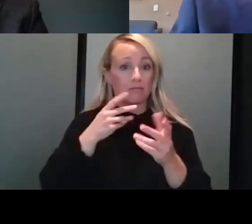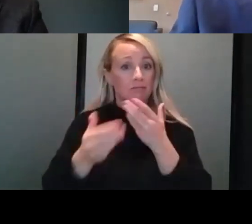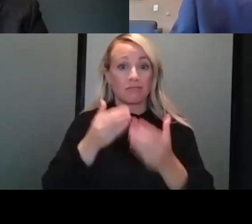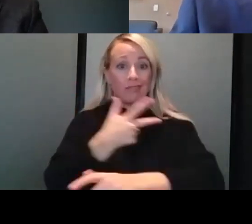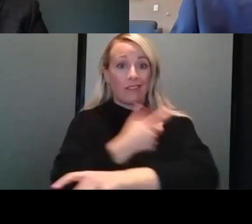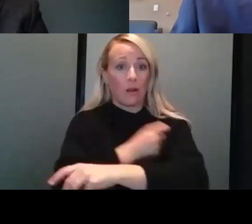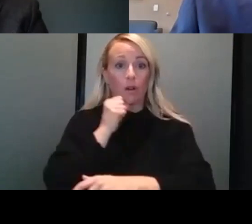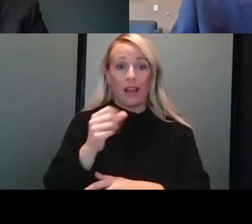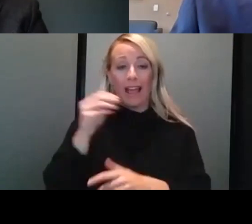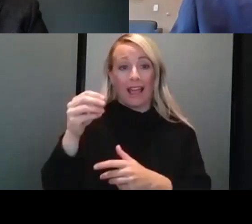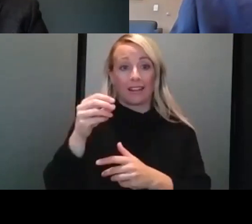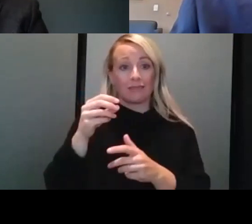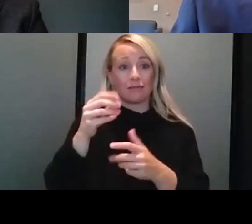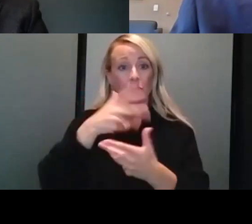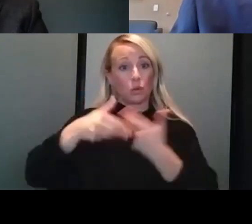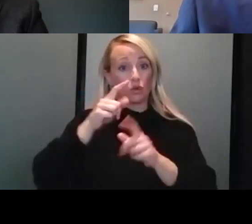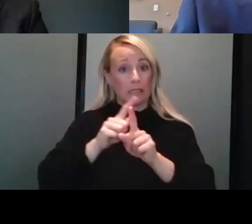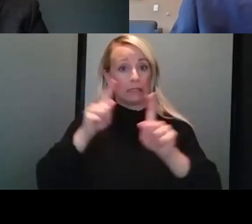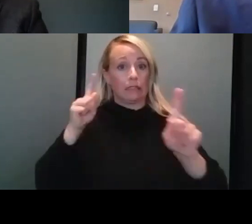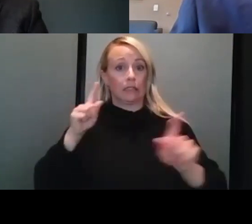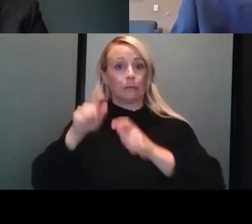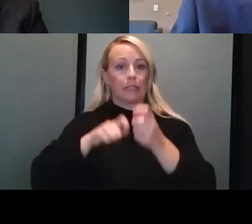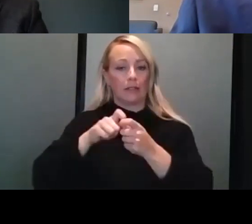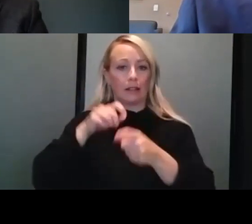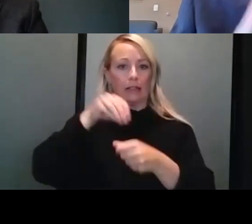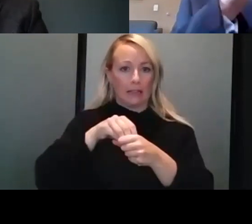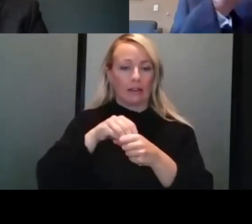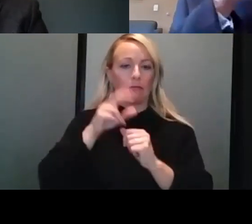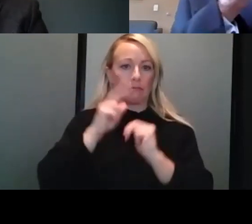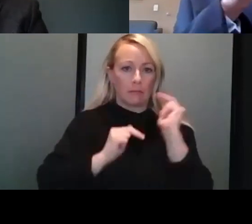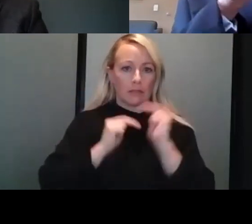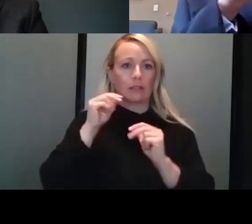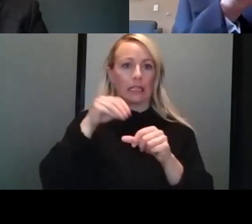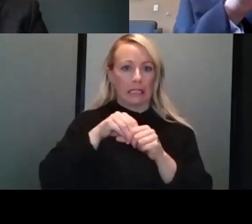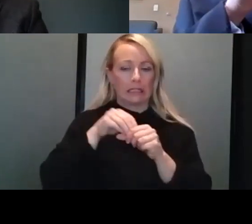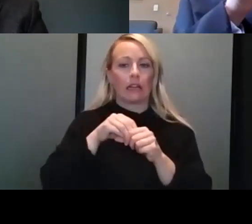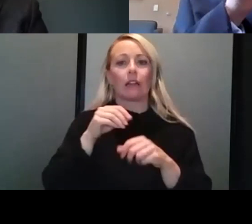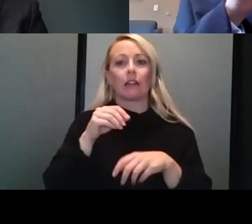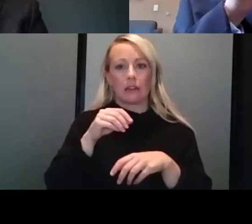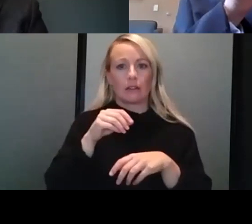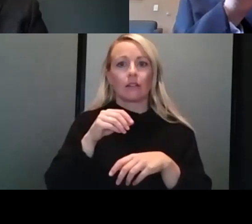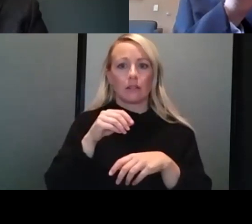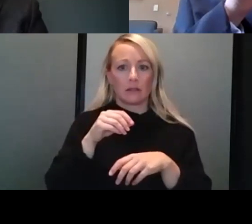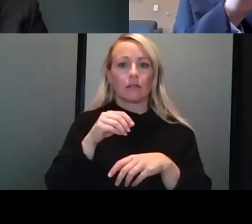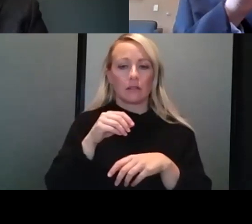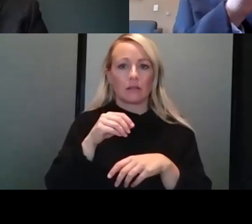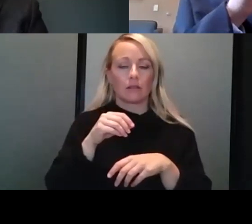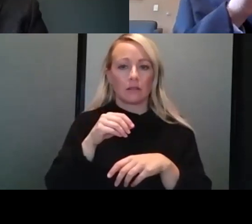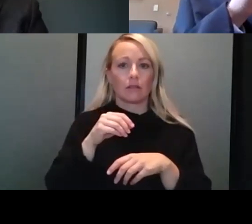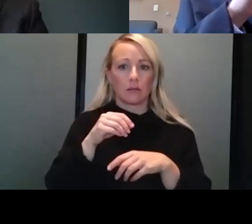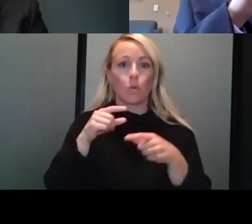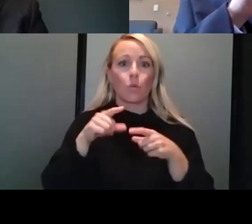and social distancing, particularly indoors, while we increase vaccination remains